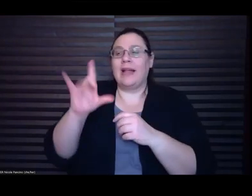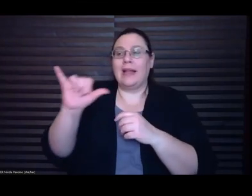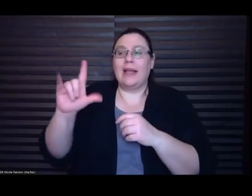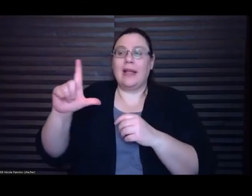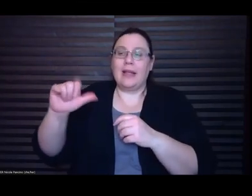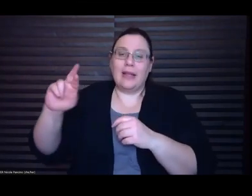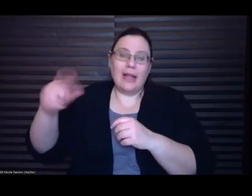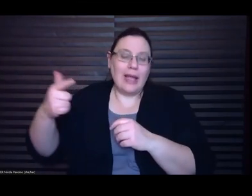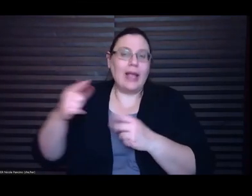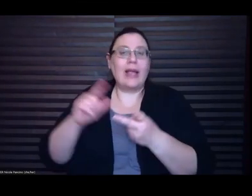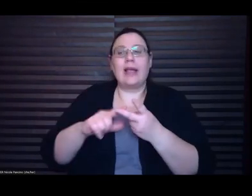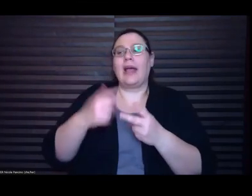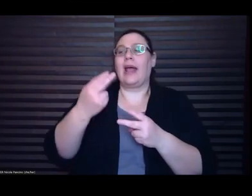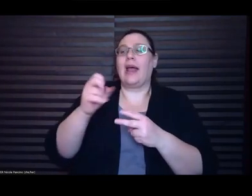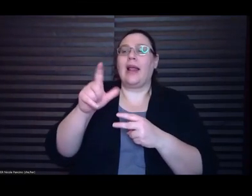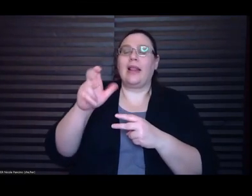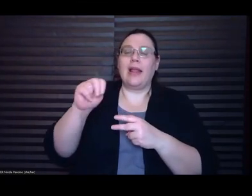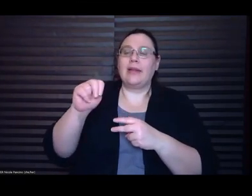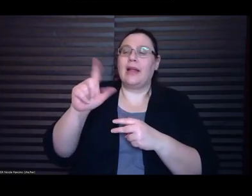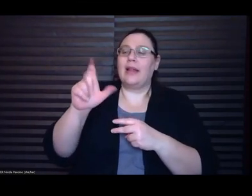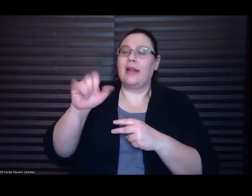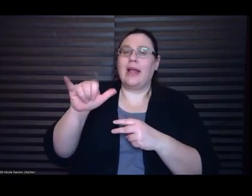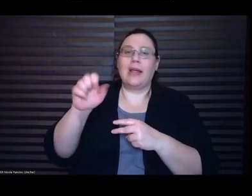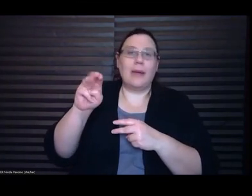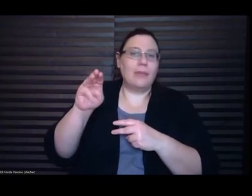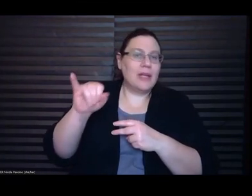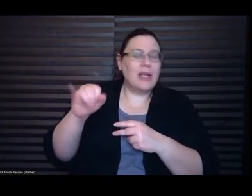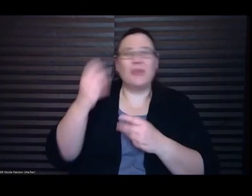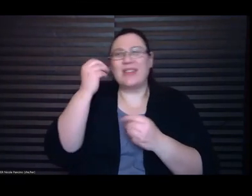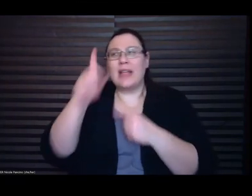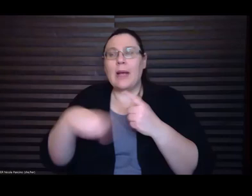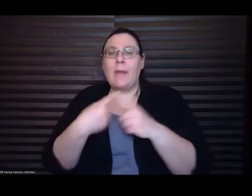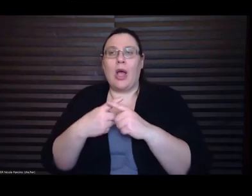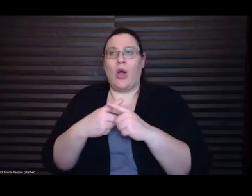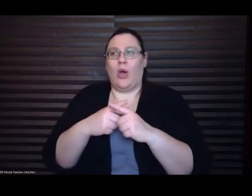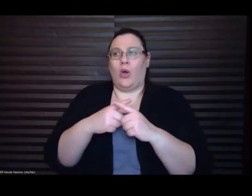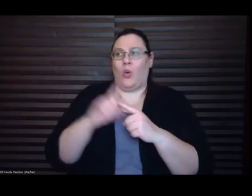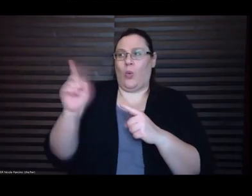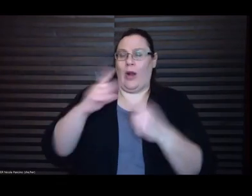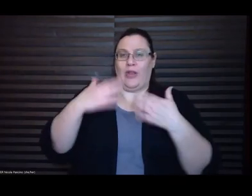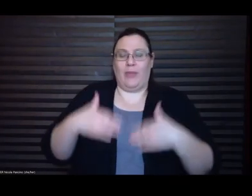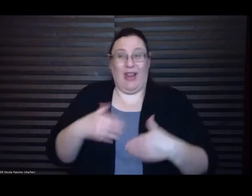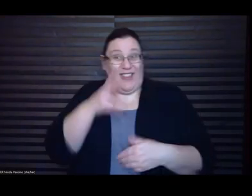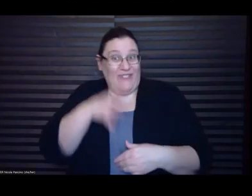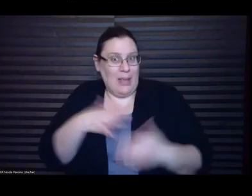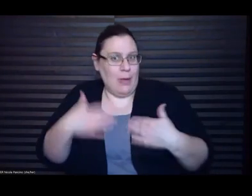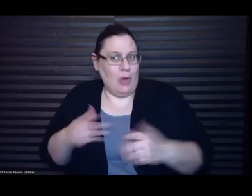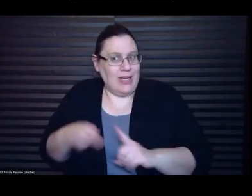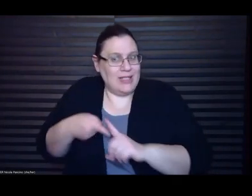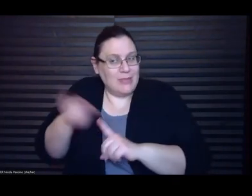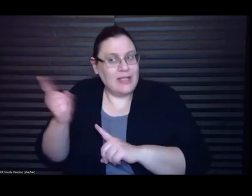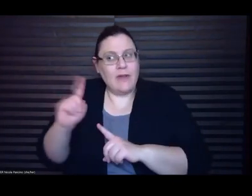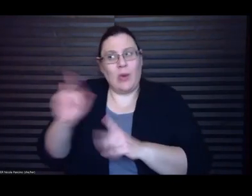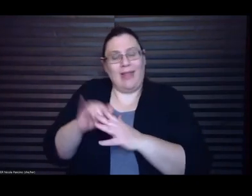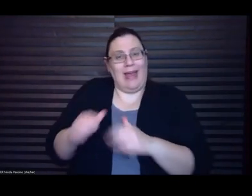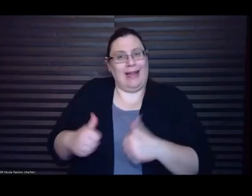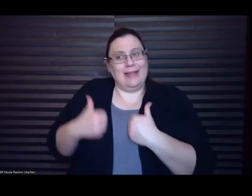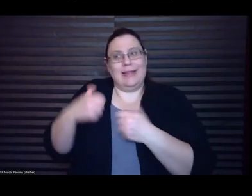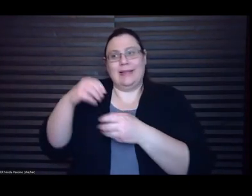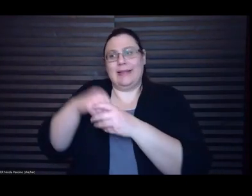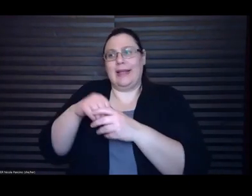where the body exists, the female body especially sort of in these sort of fabulous structures or horror structures